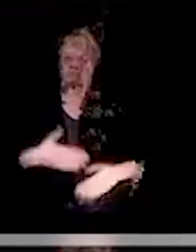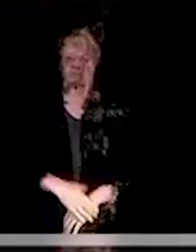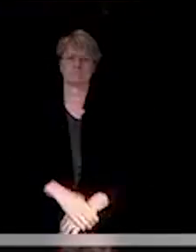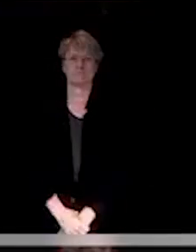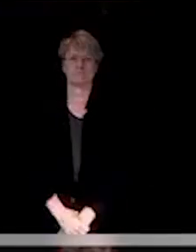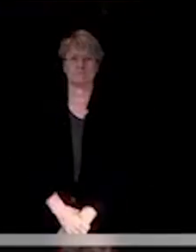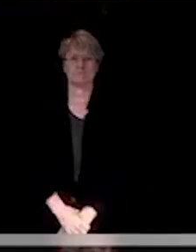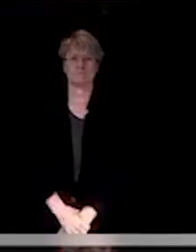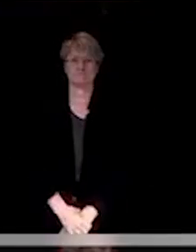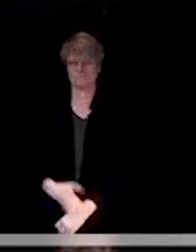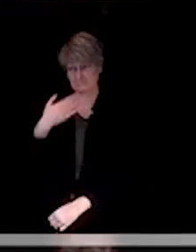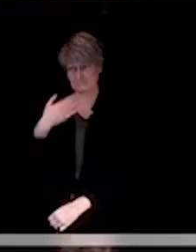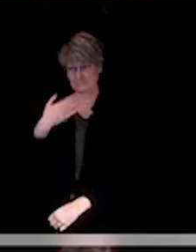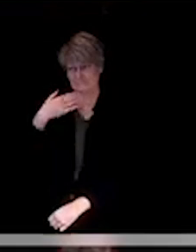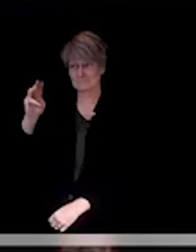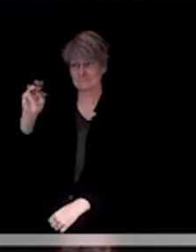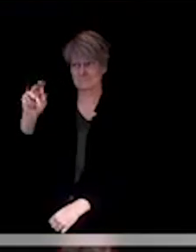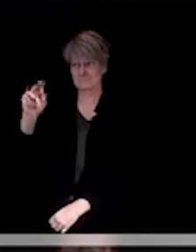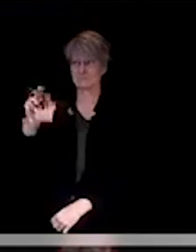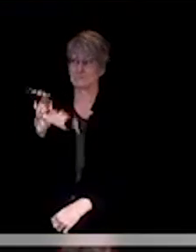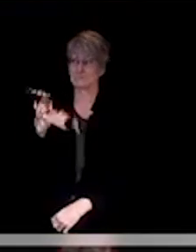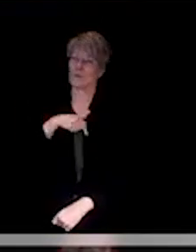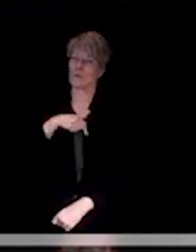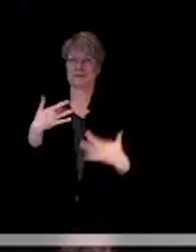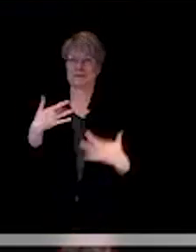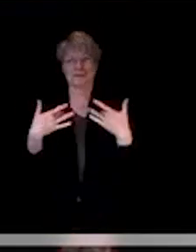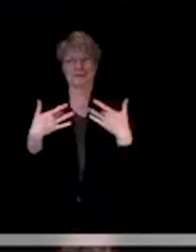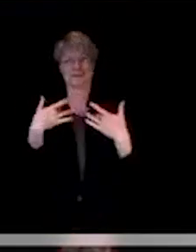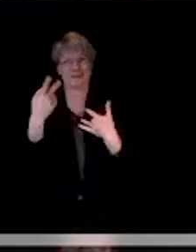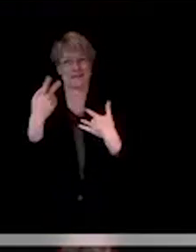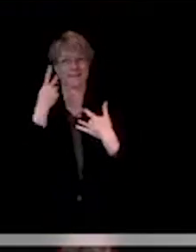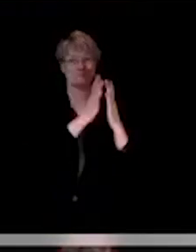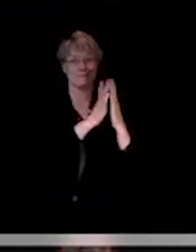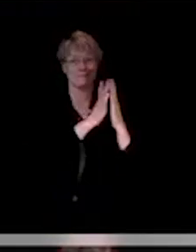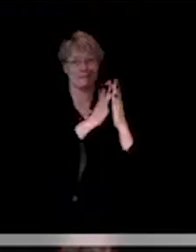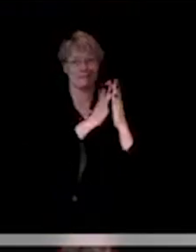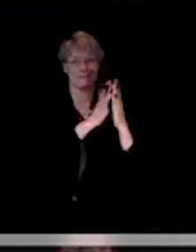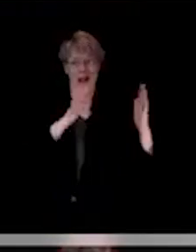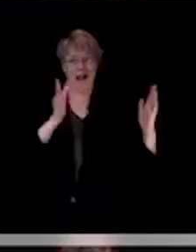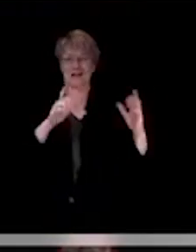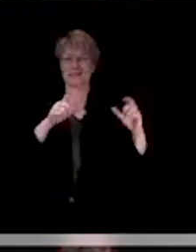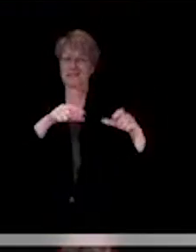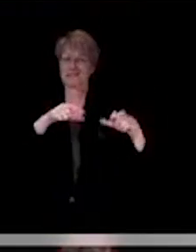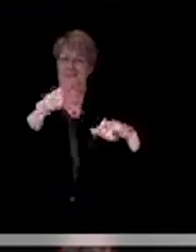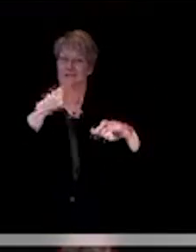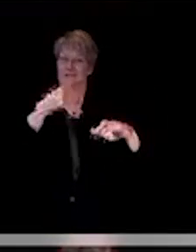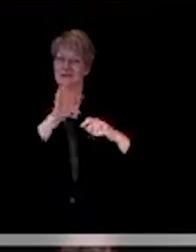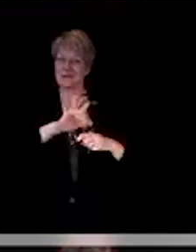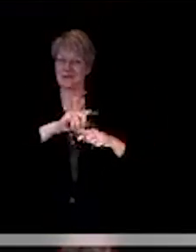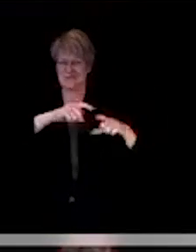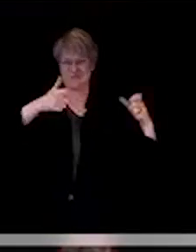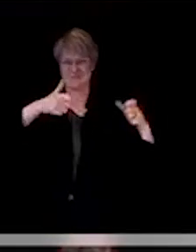Yes, thank you, Matt. As are we. Excited to see things getting back to a little bit closer to what they used to look like.